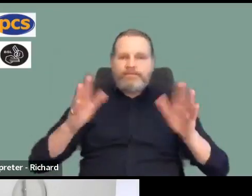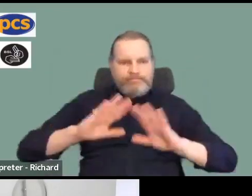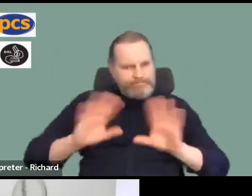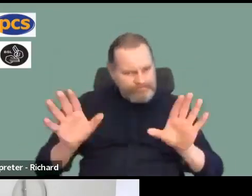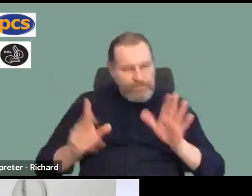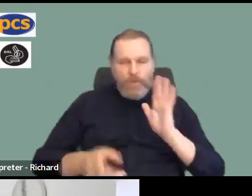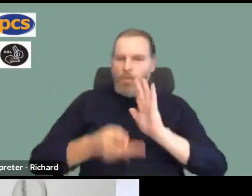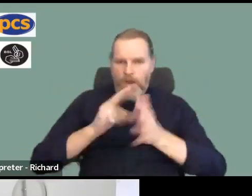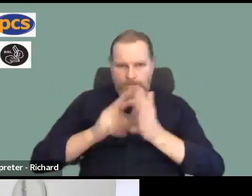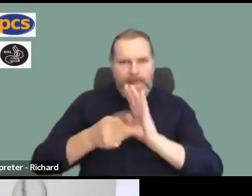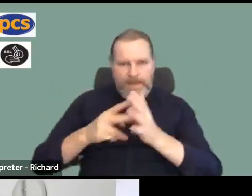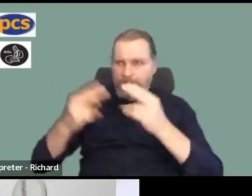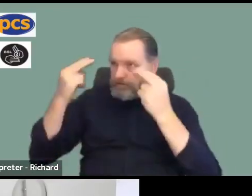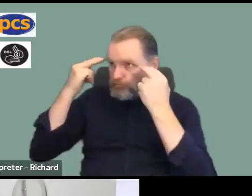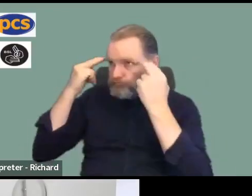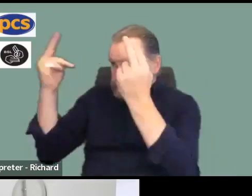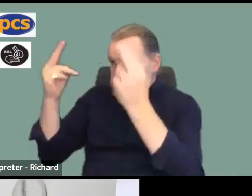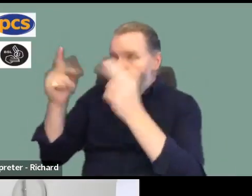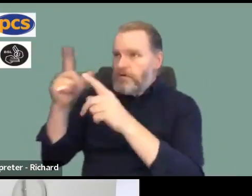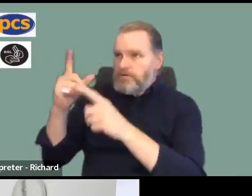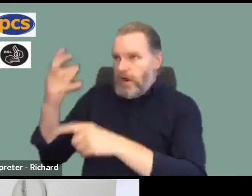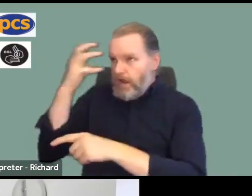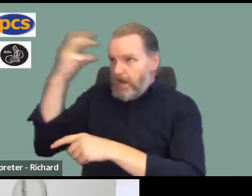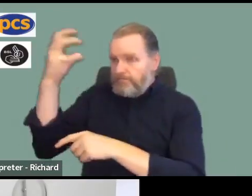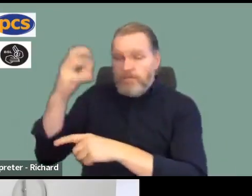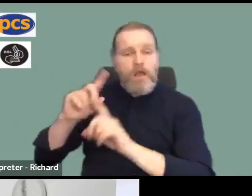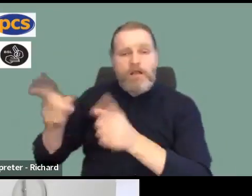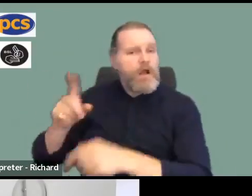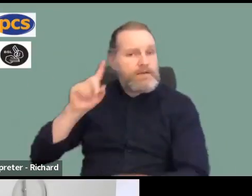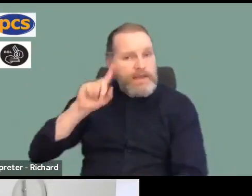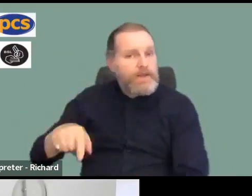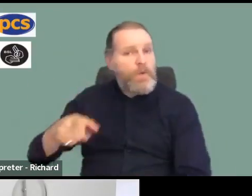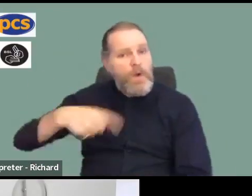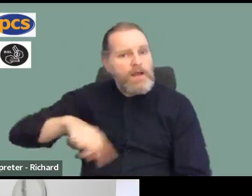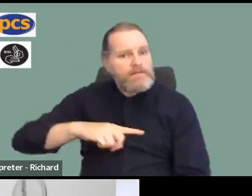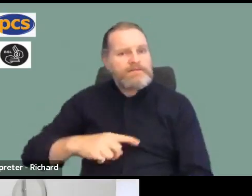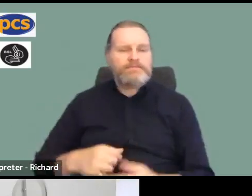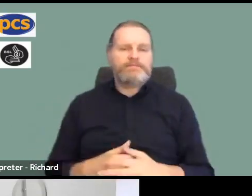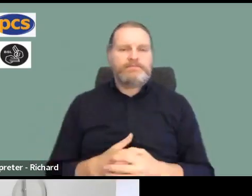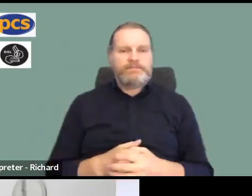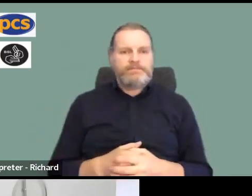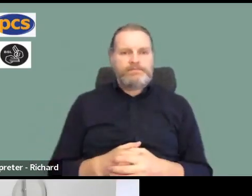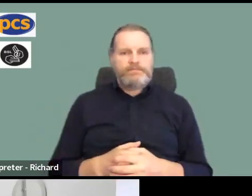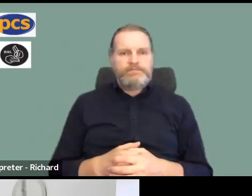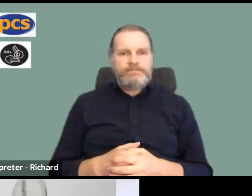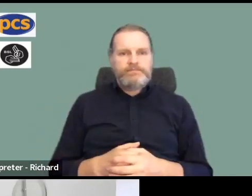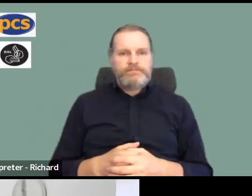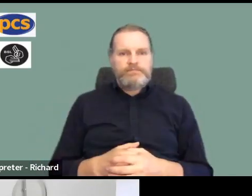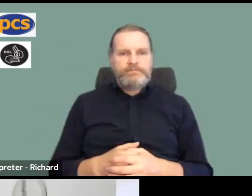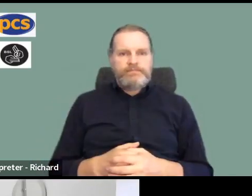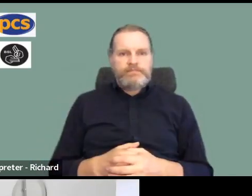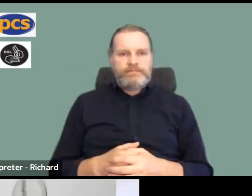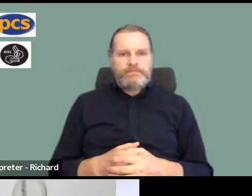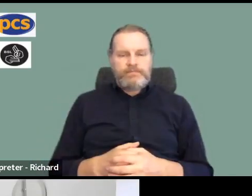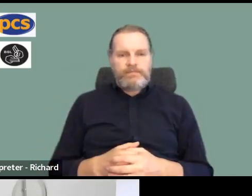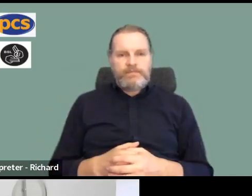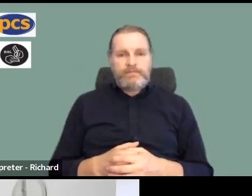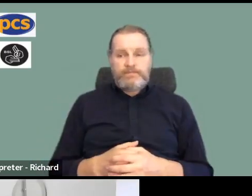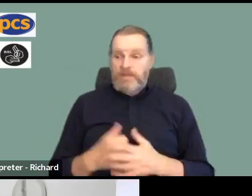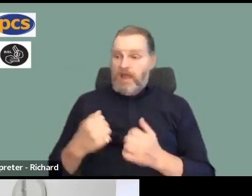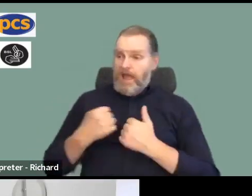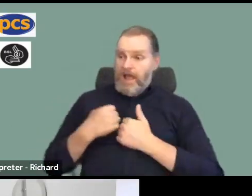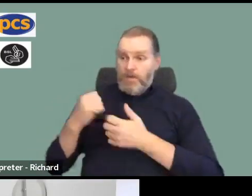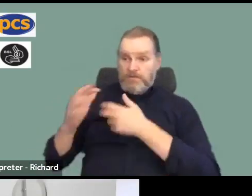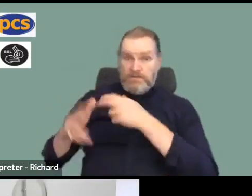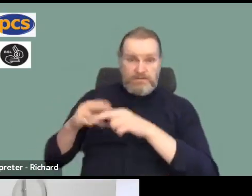can't ignore. And part of that is being conscious that with a very low paid membership, we want to make sure that we can take